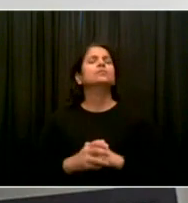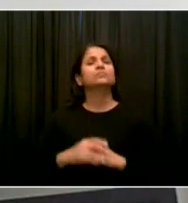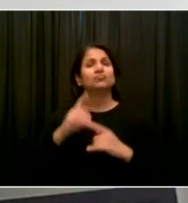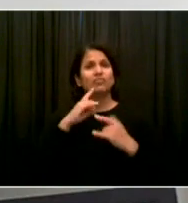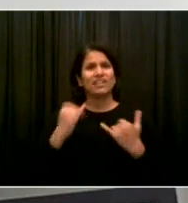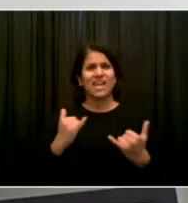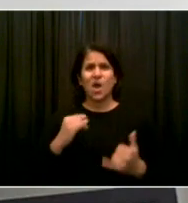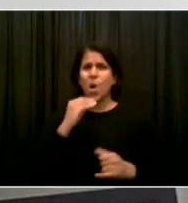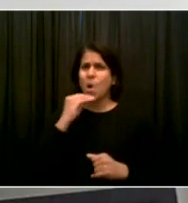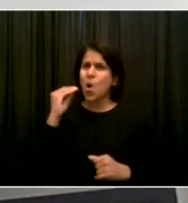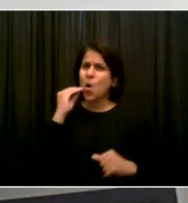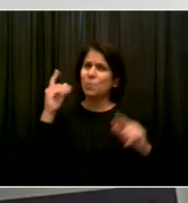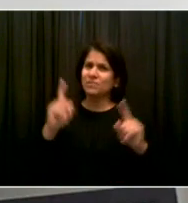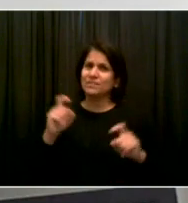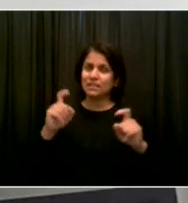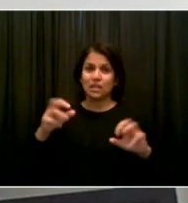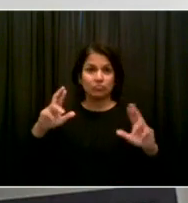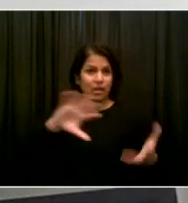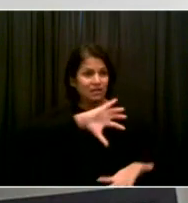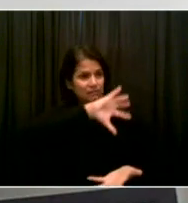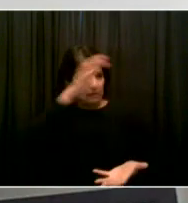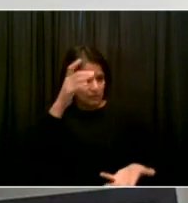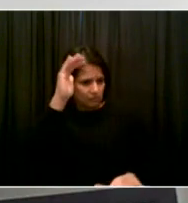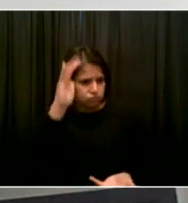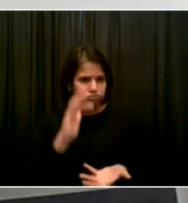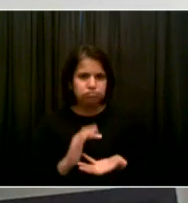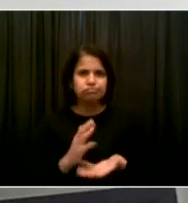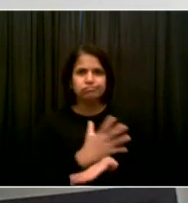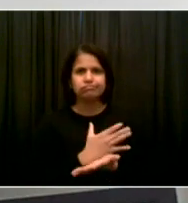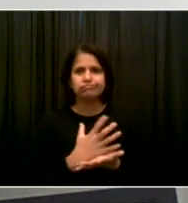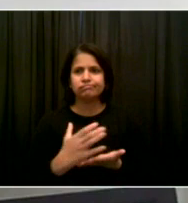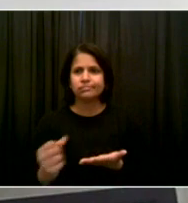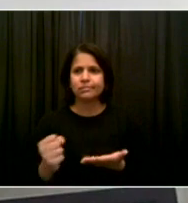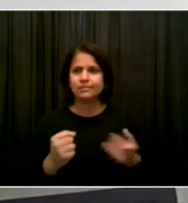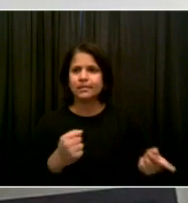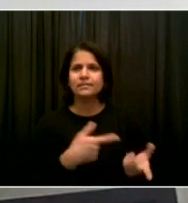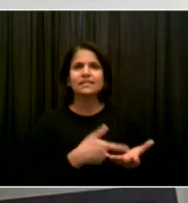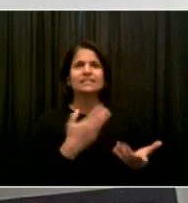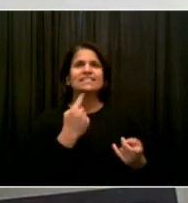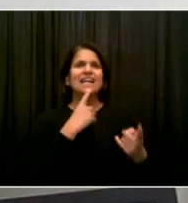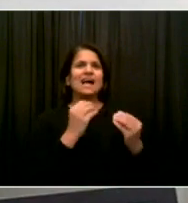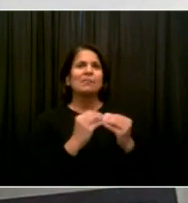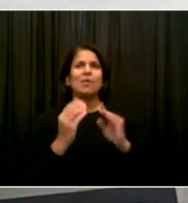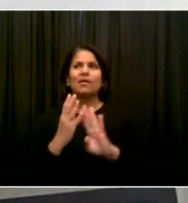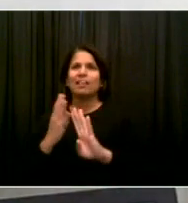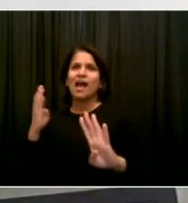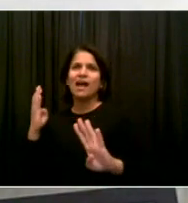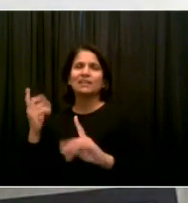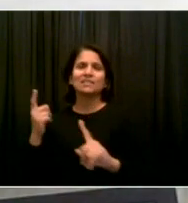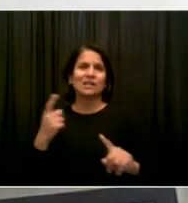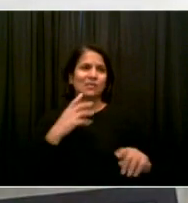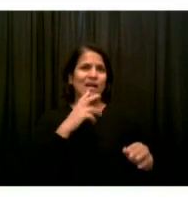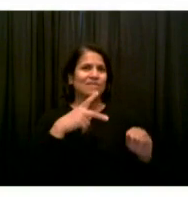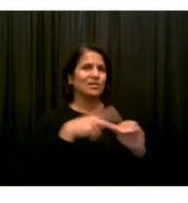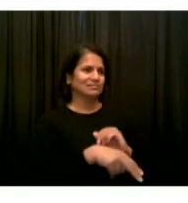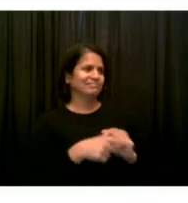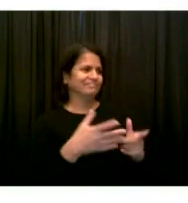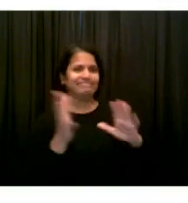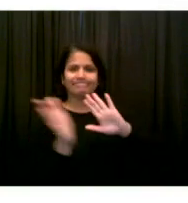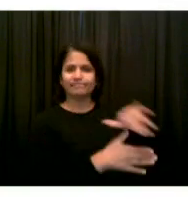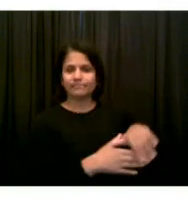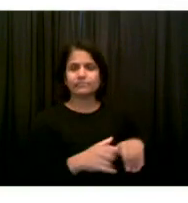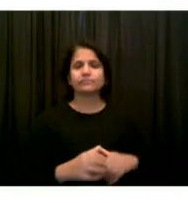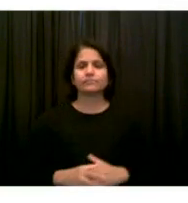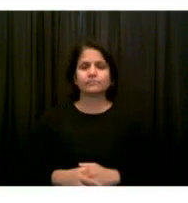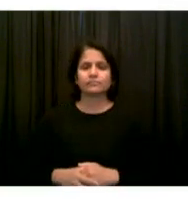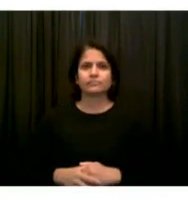that will be another tool to make the lines go faster. Thank you, sir. Thank you. We have time for two more questions today. The